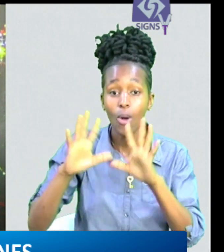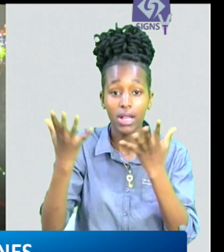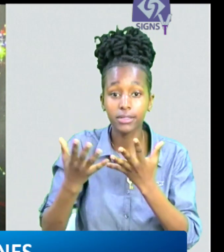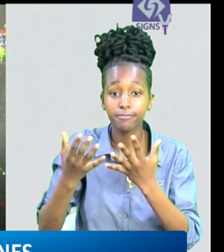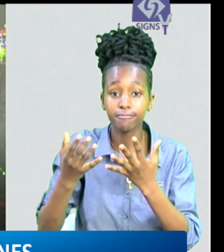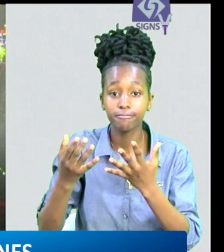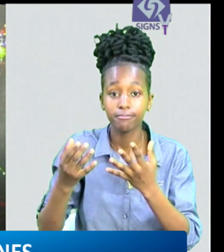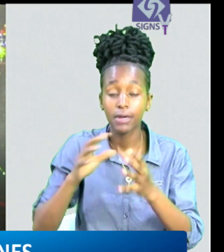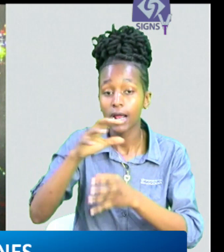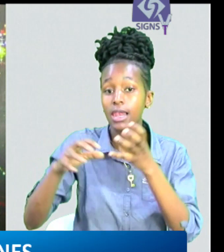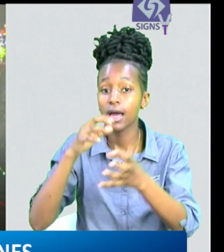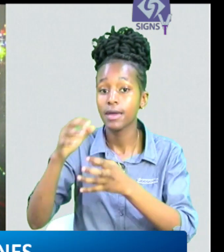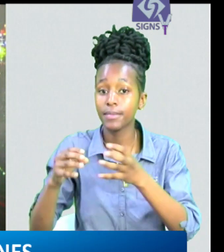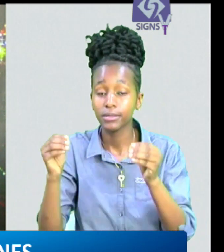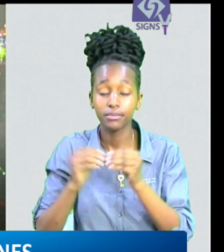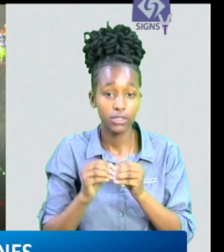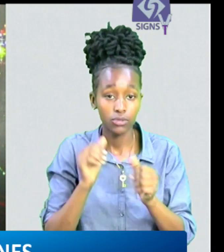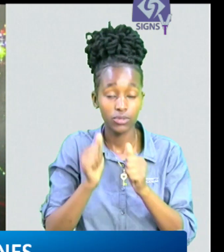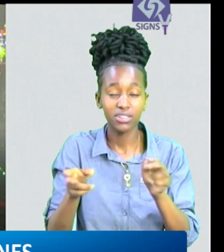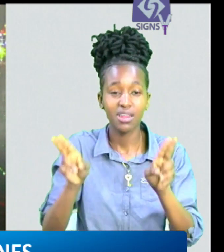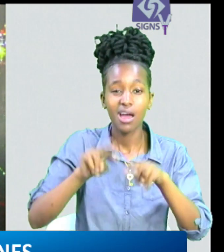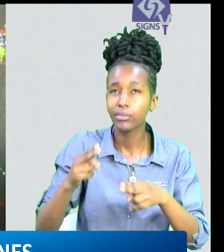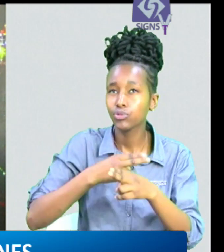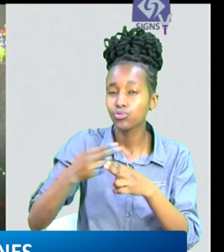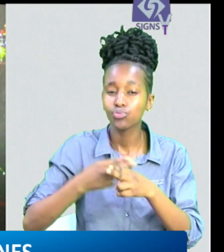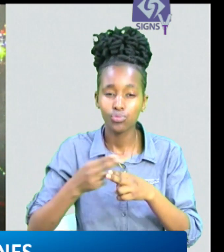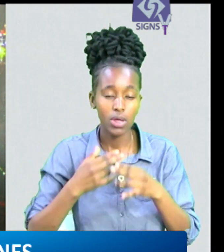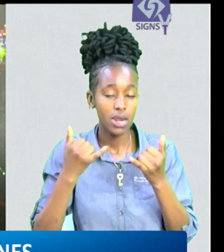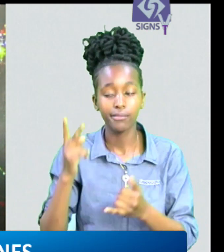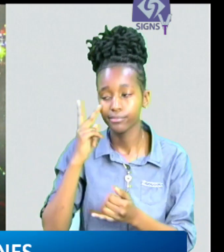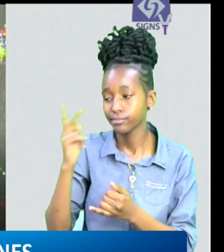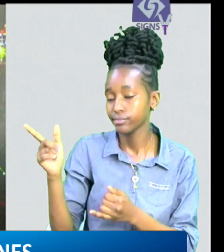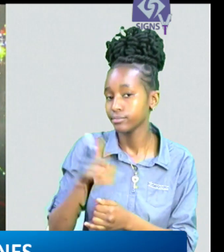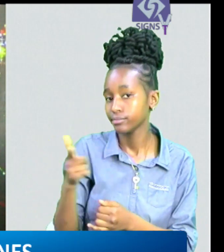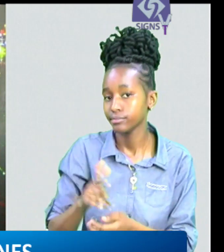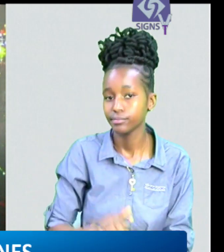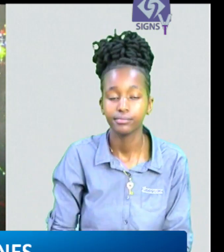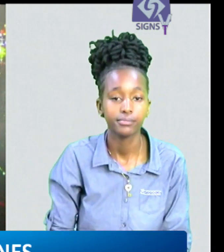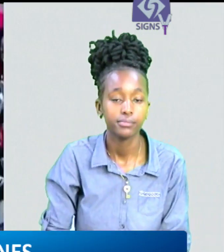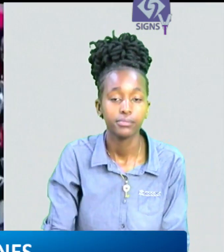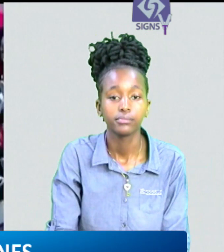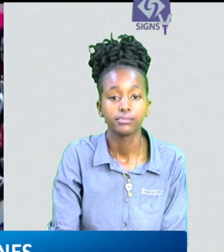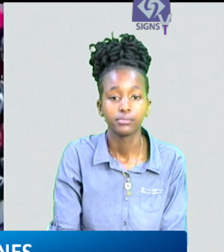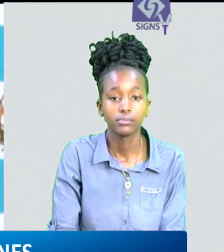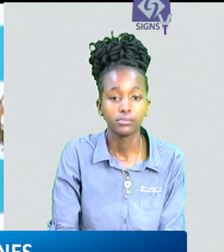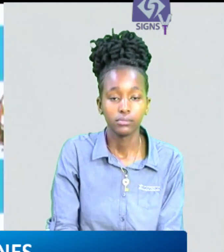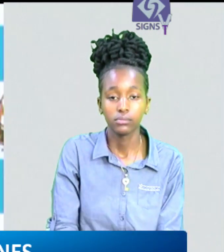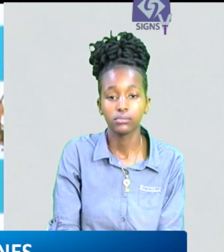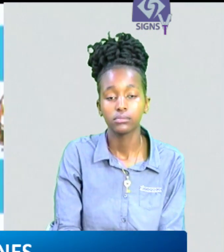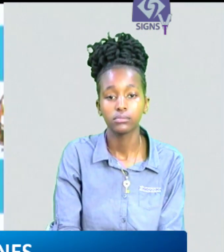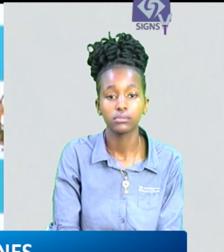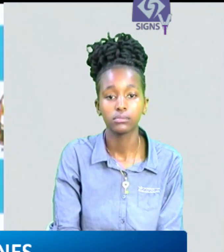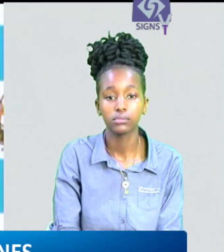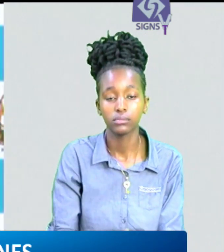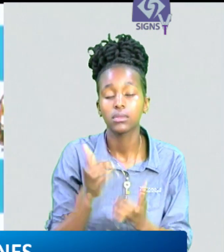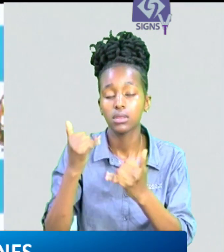and these are the full report on the highlights of the three-day summit during this action